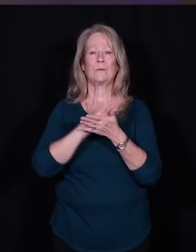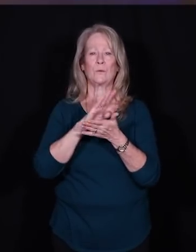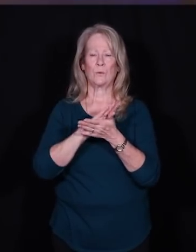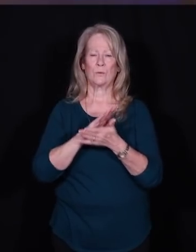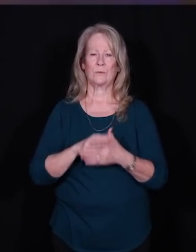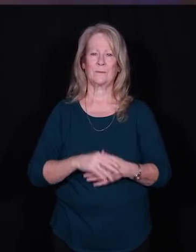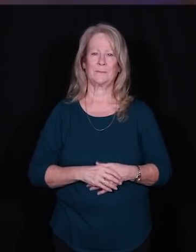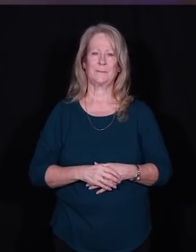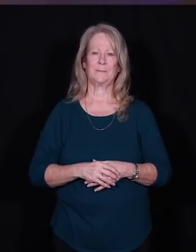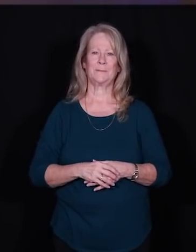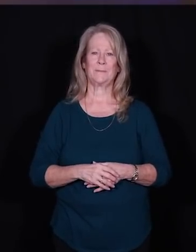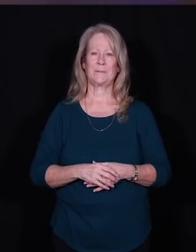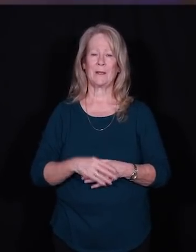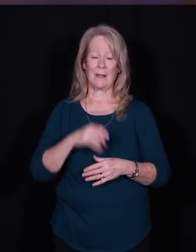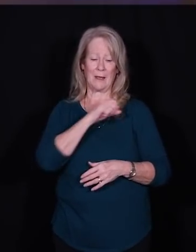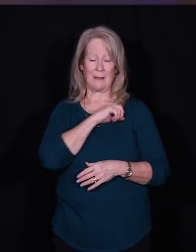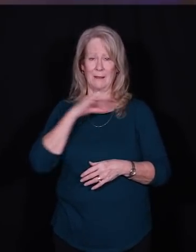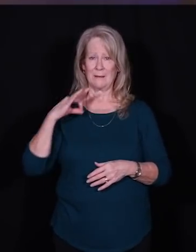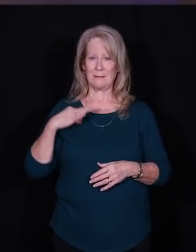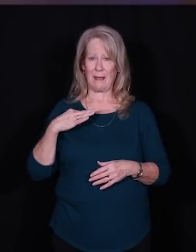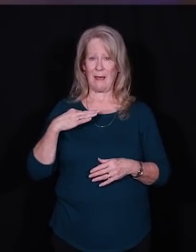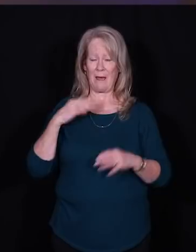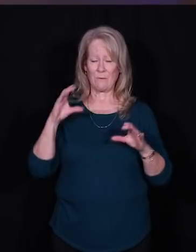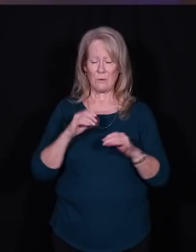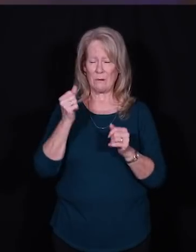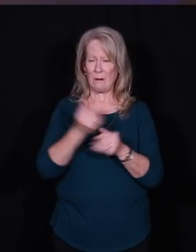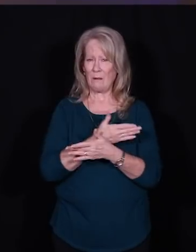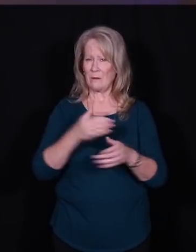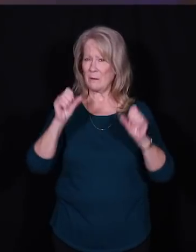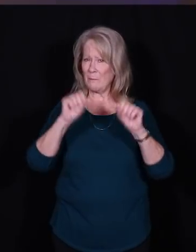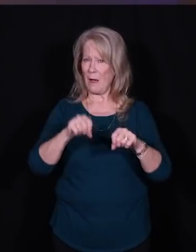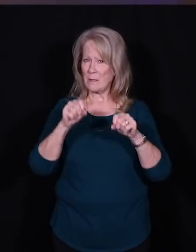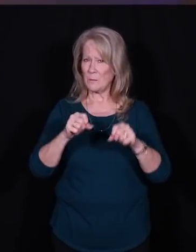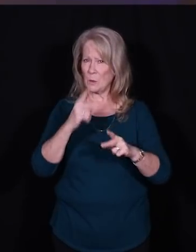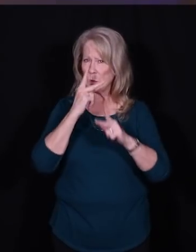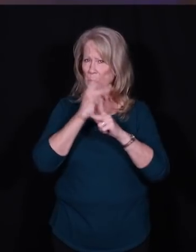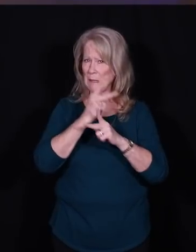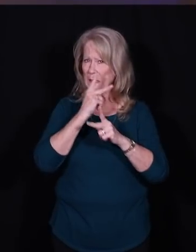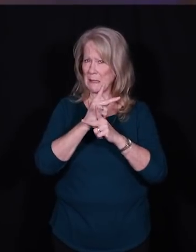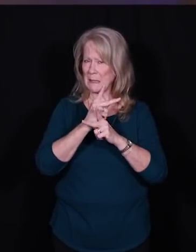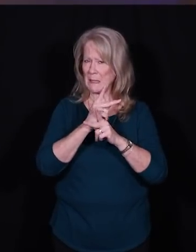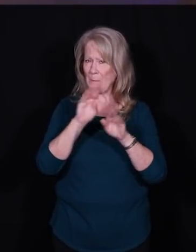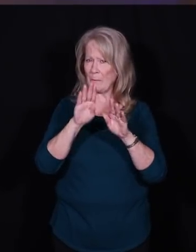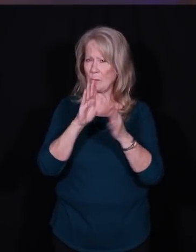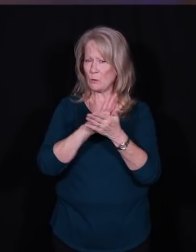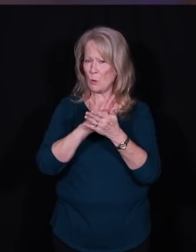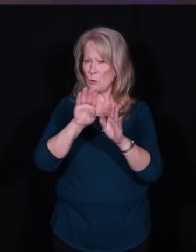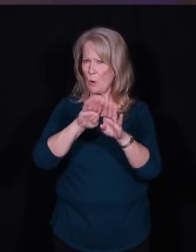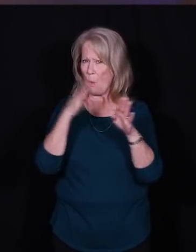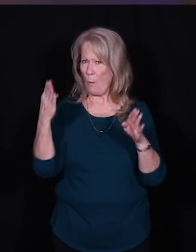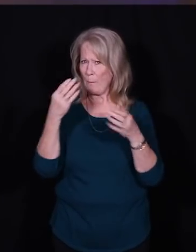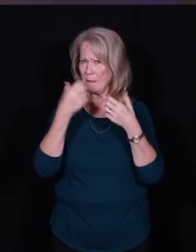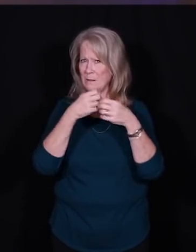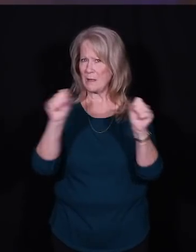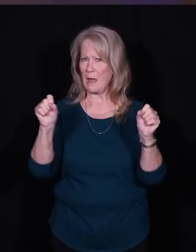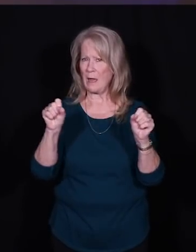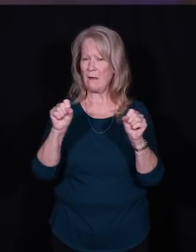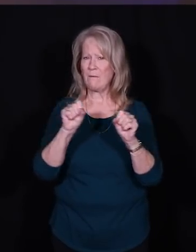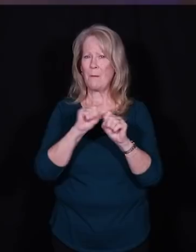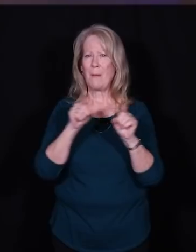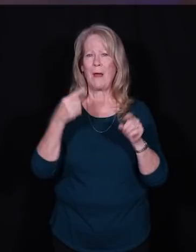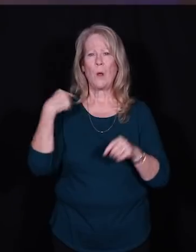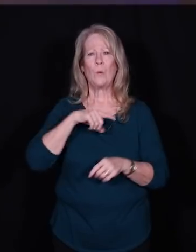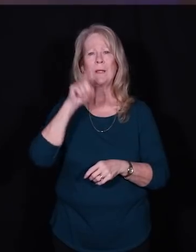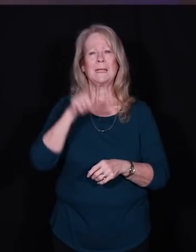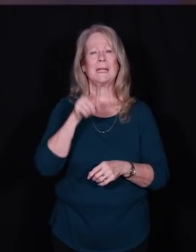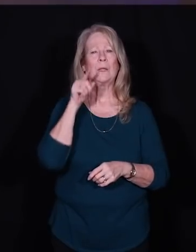schools. Our staff members are doing everything possible to keep schools open and safe, but we need you. We